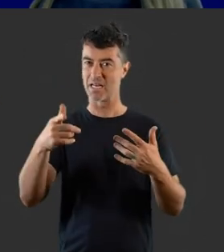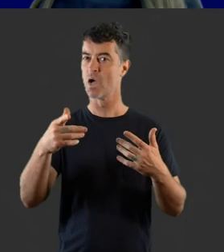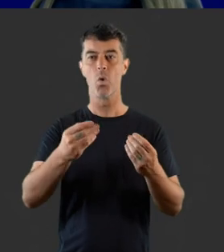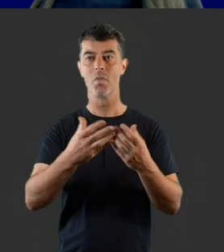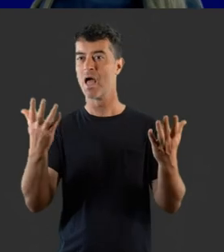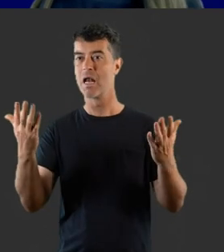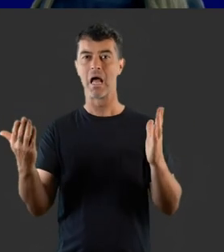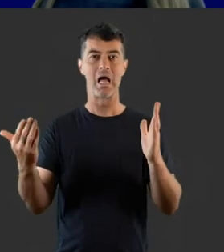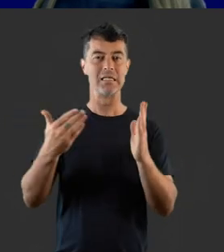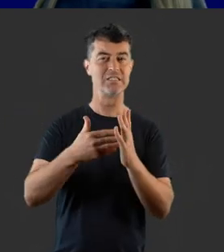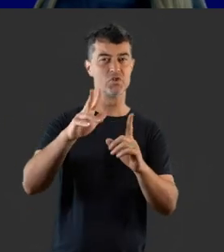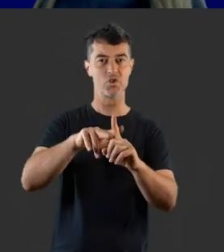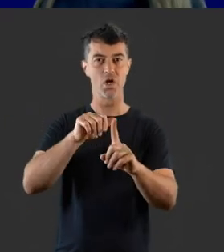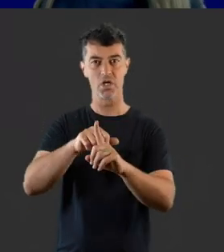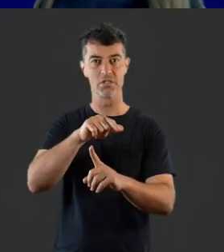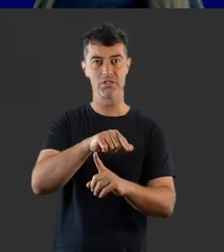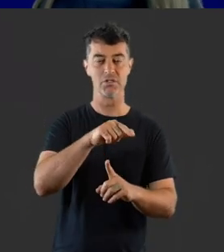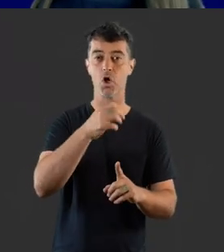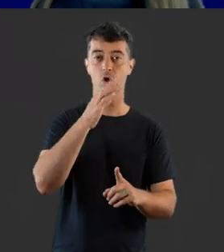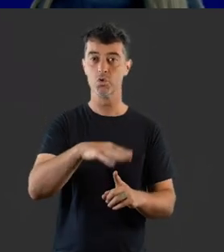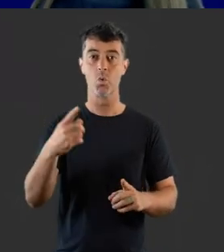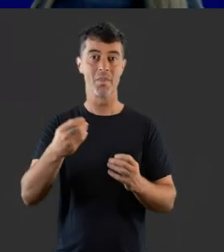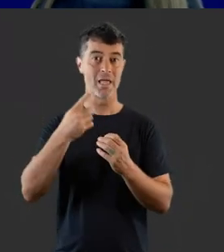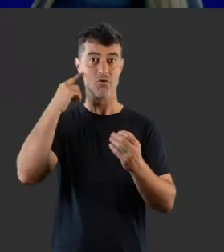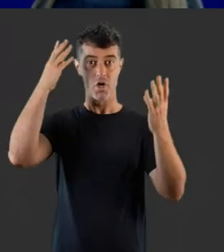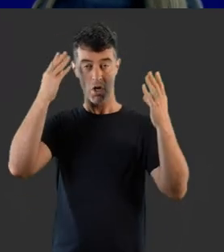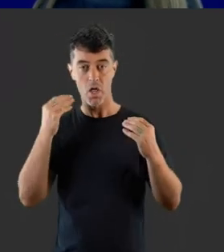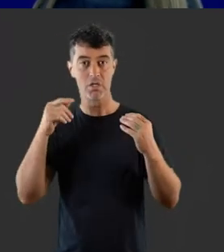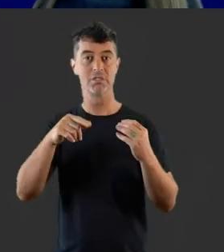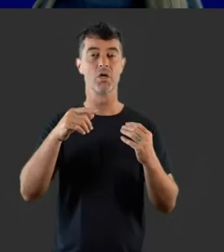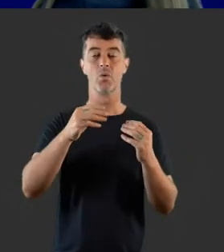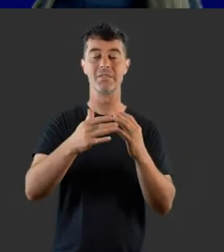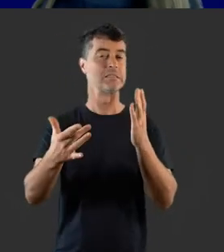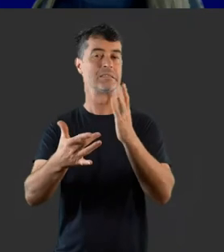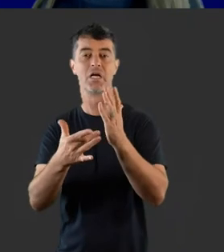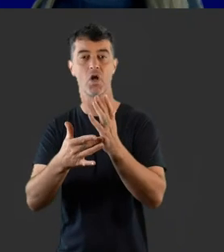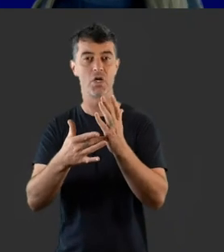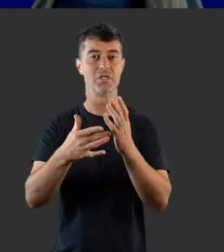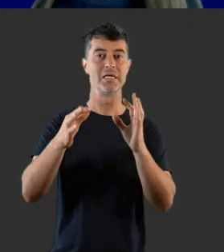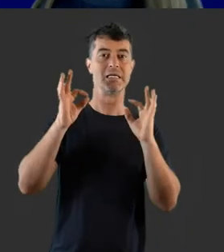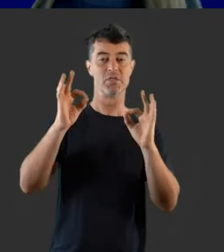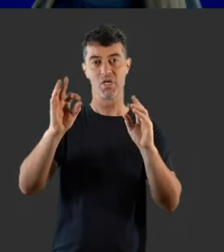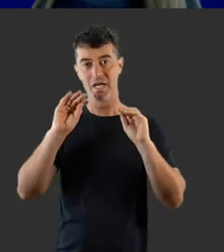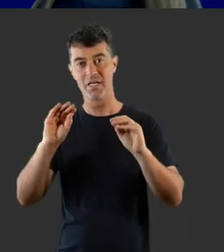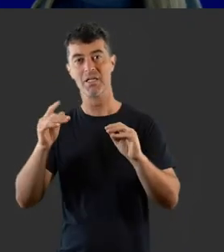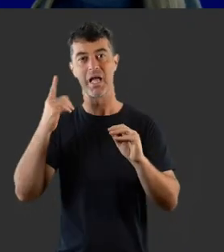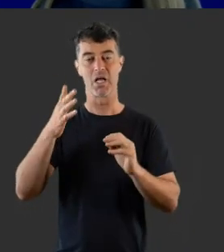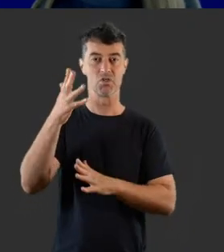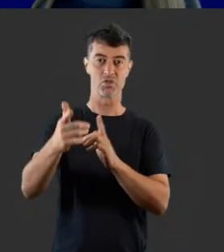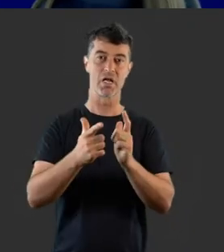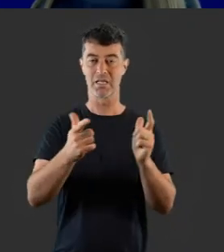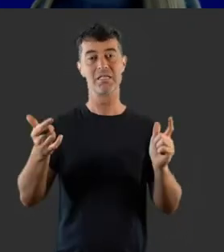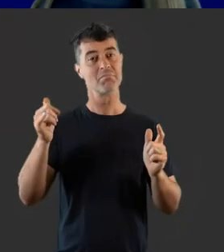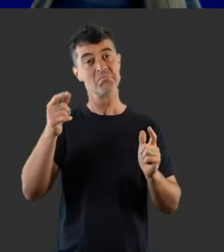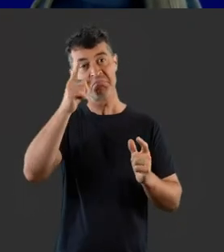2015. In the absence of additional diagnosis, children with hearing loss with access to hearing technology,